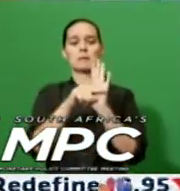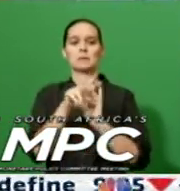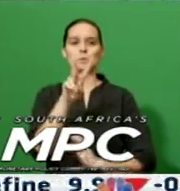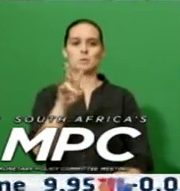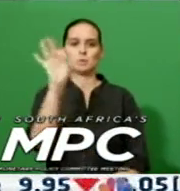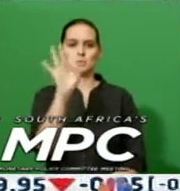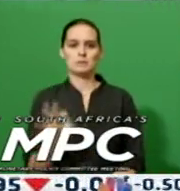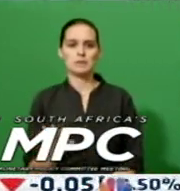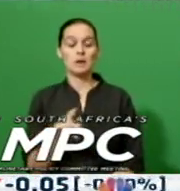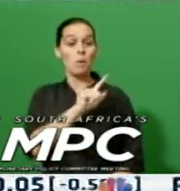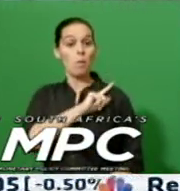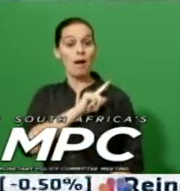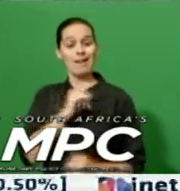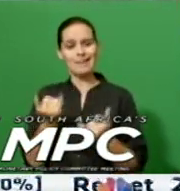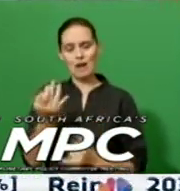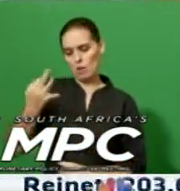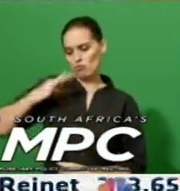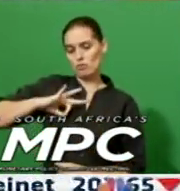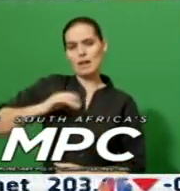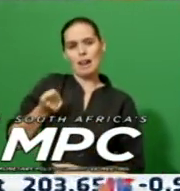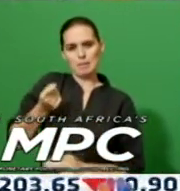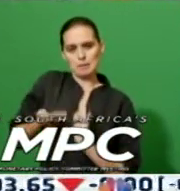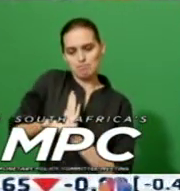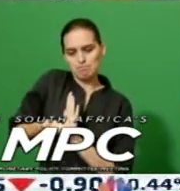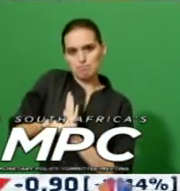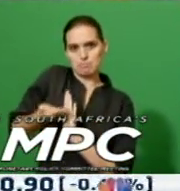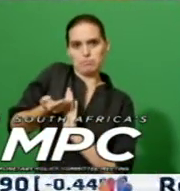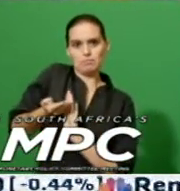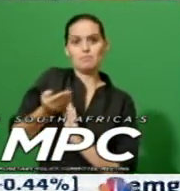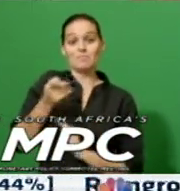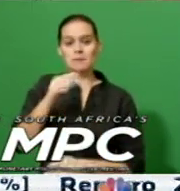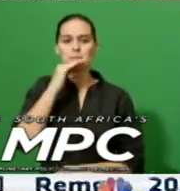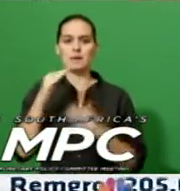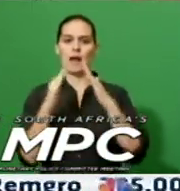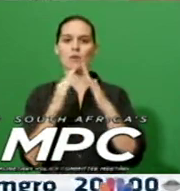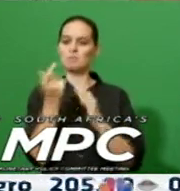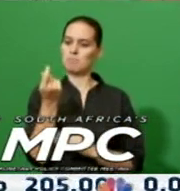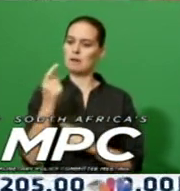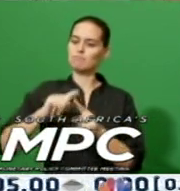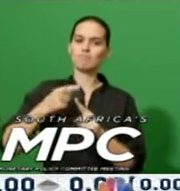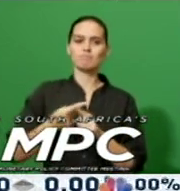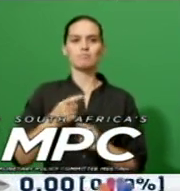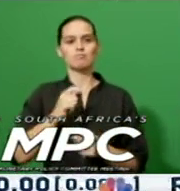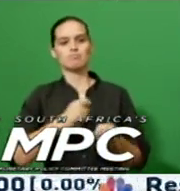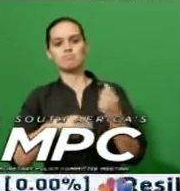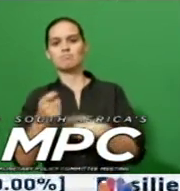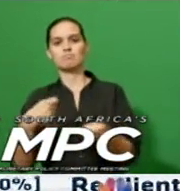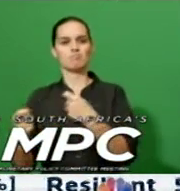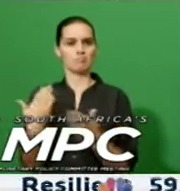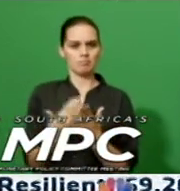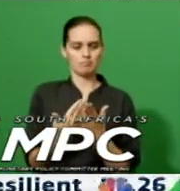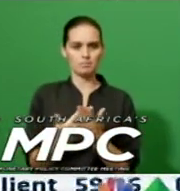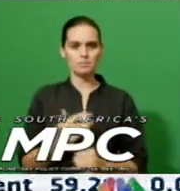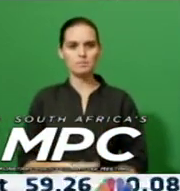of moderate increases in real wages and household disposable income. The MPC